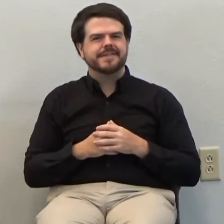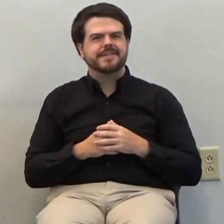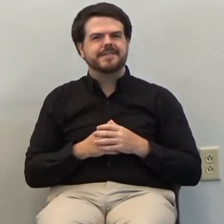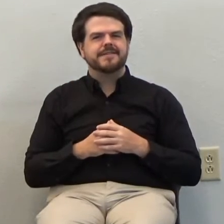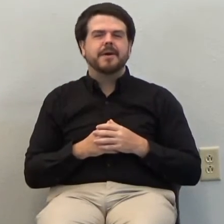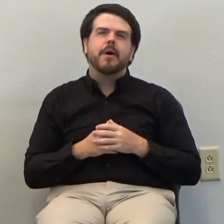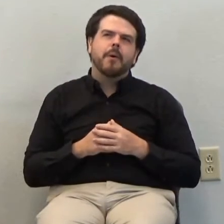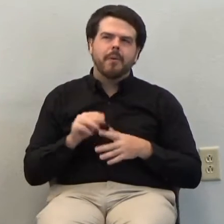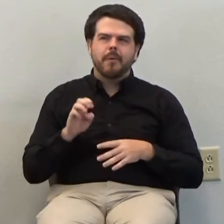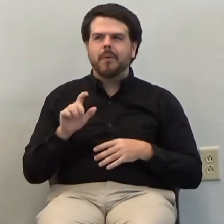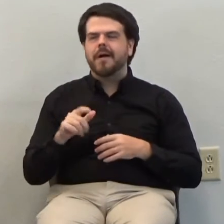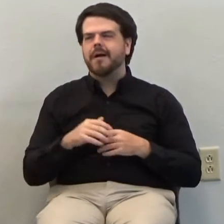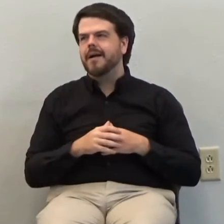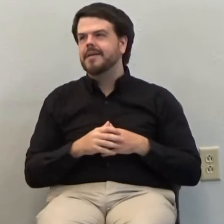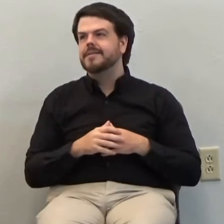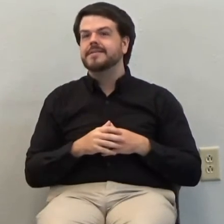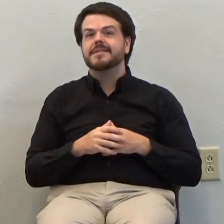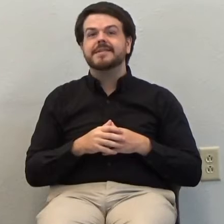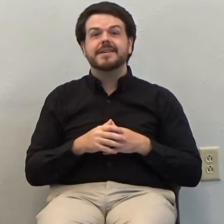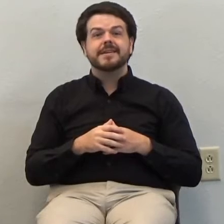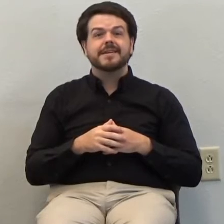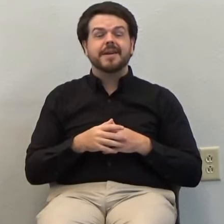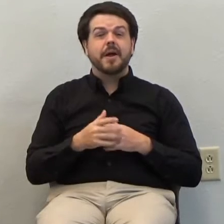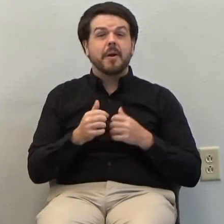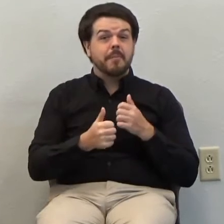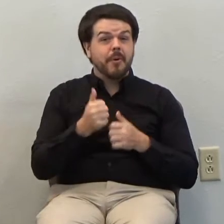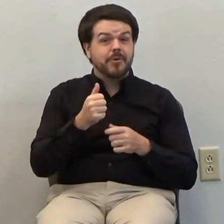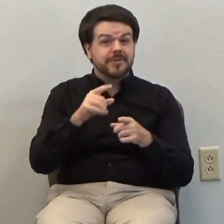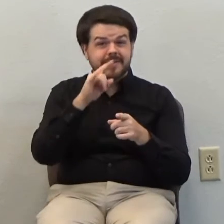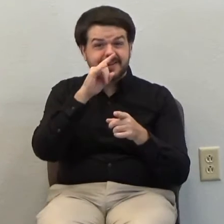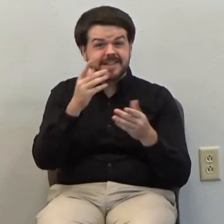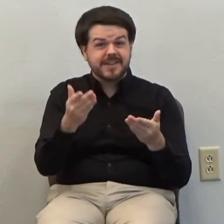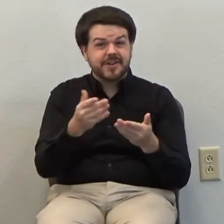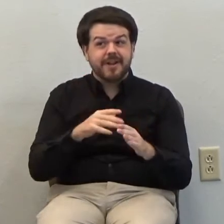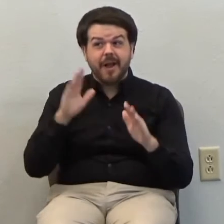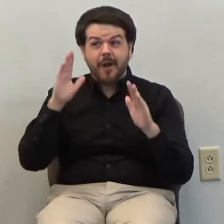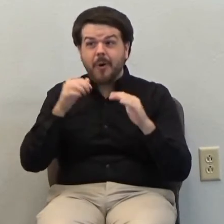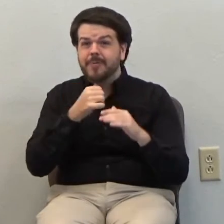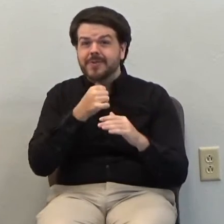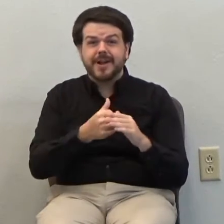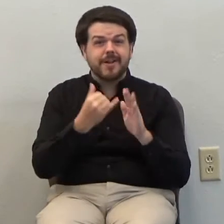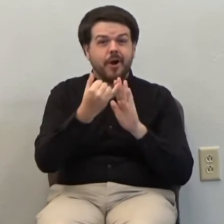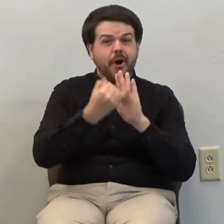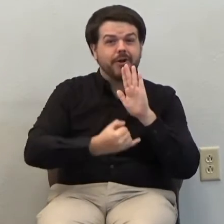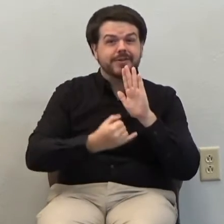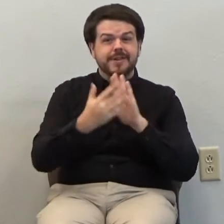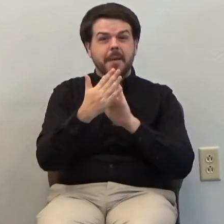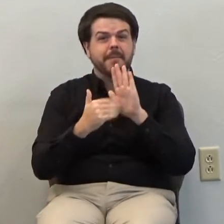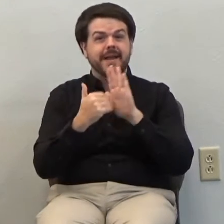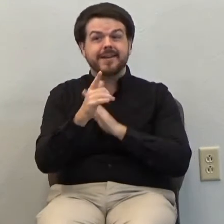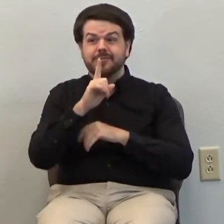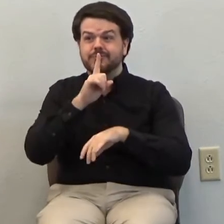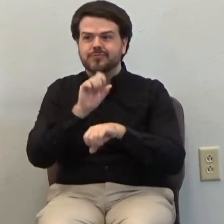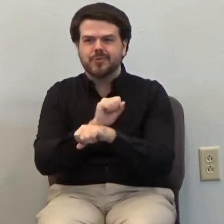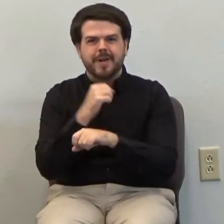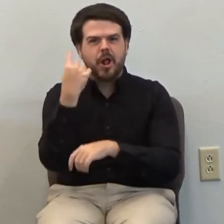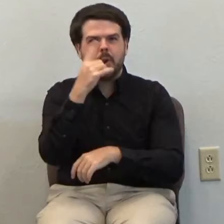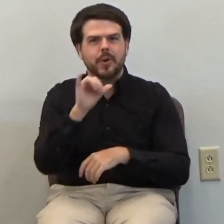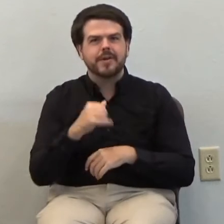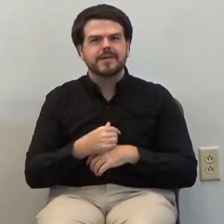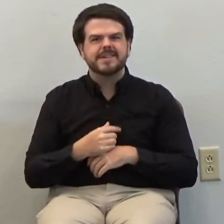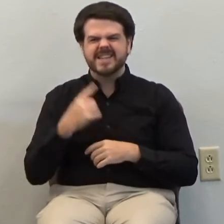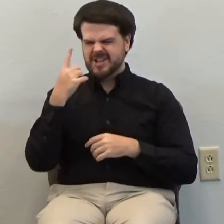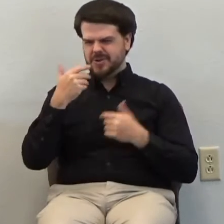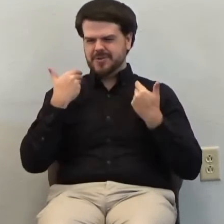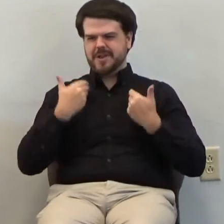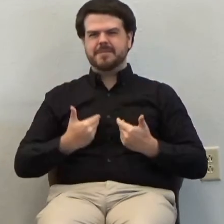well, a lot of the kids in our church, I hope they're not artists painting reality because they paint me as kind of someone with my